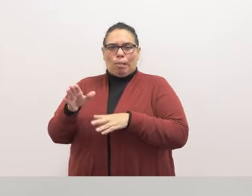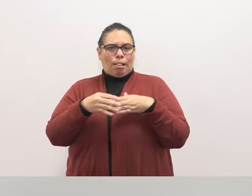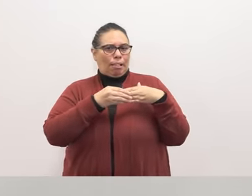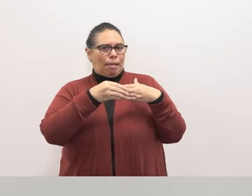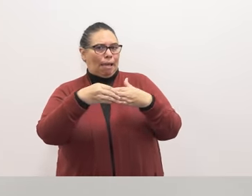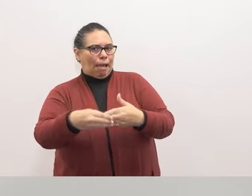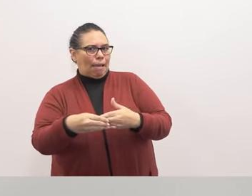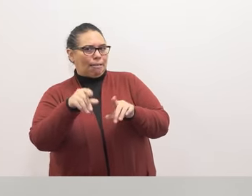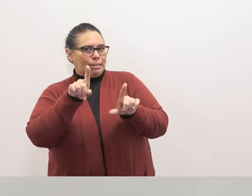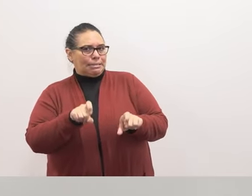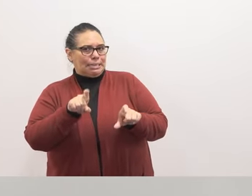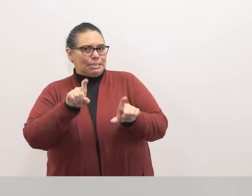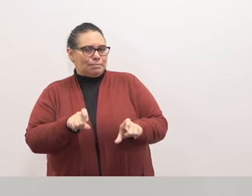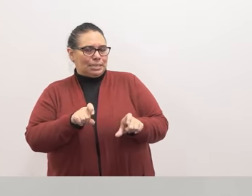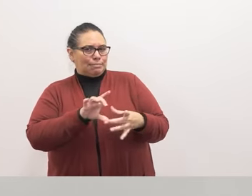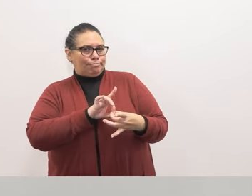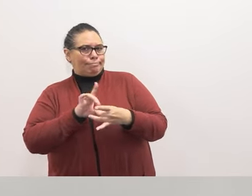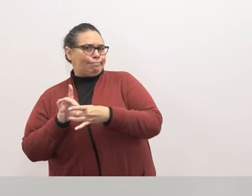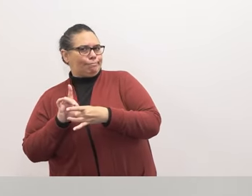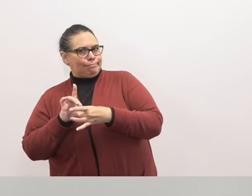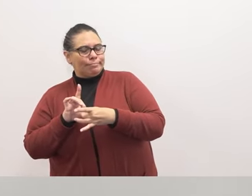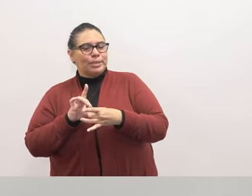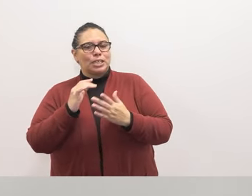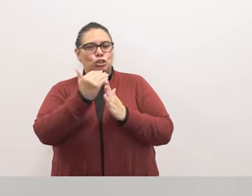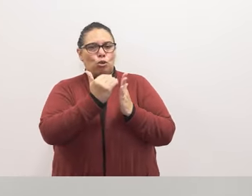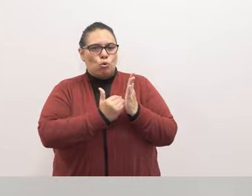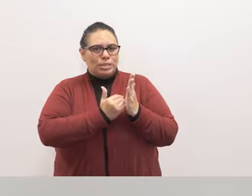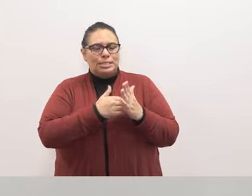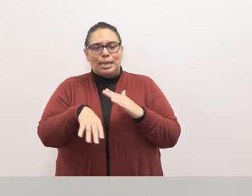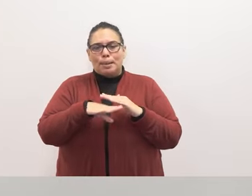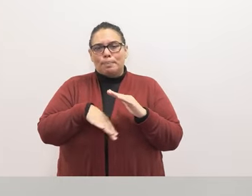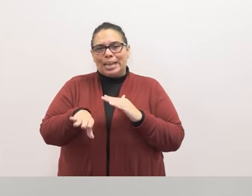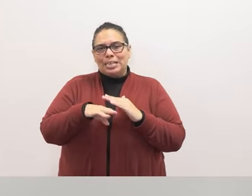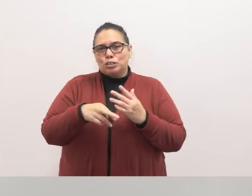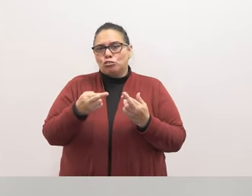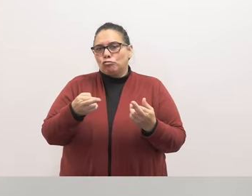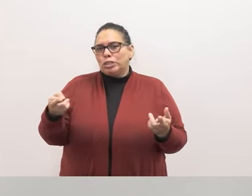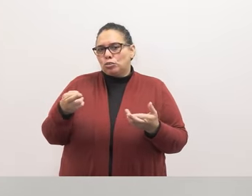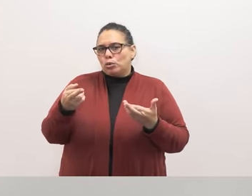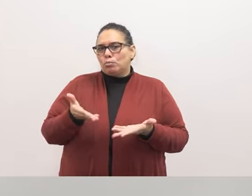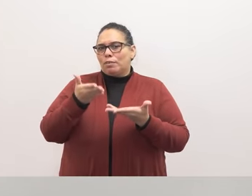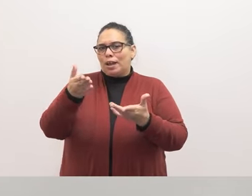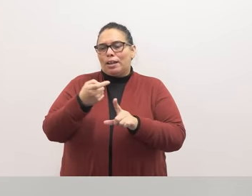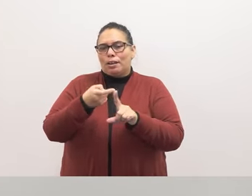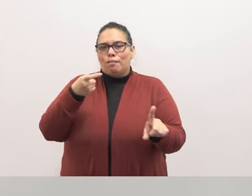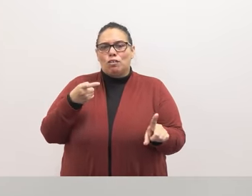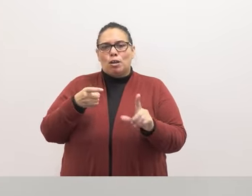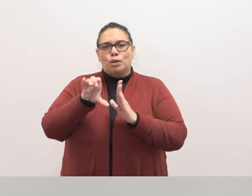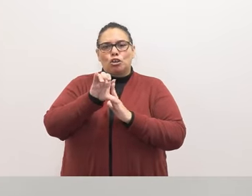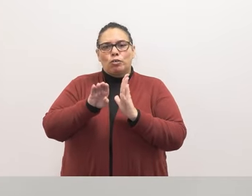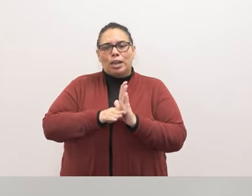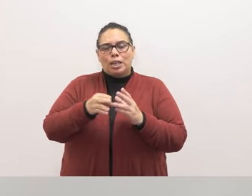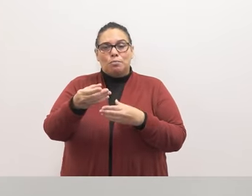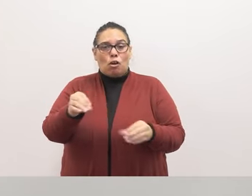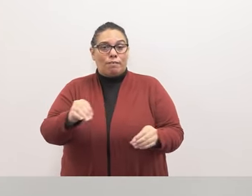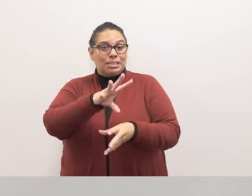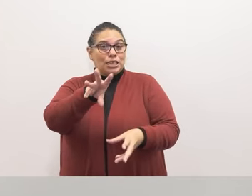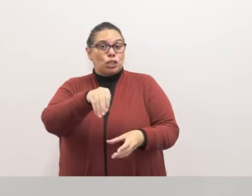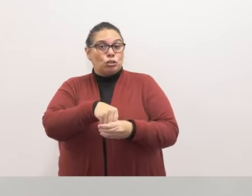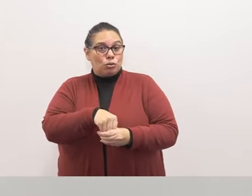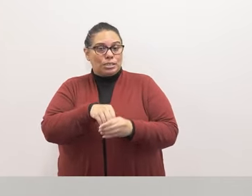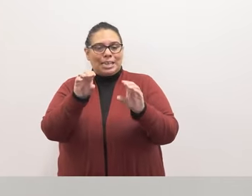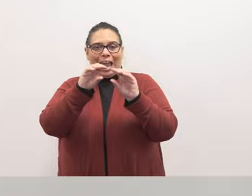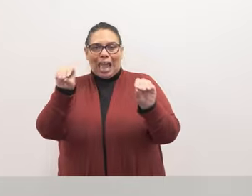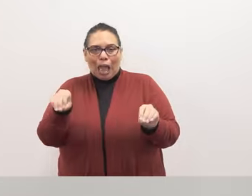their assessments tied to those courses based on the resources that are provided from our curriculum office, including a course